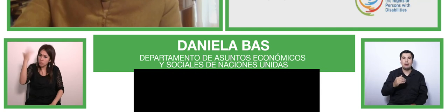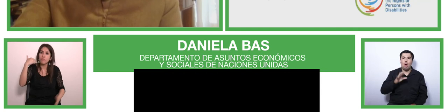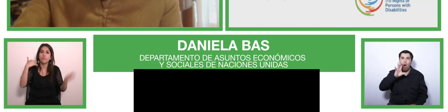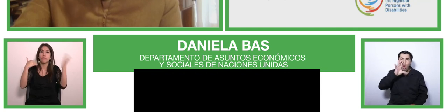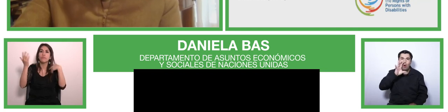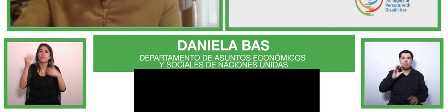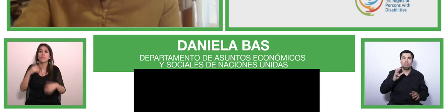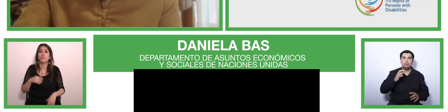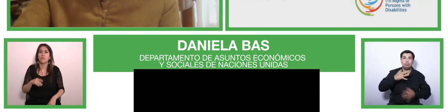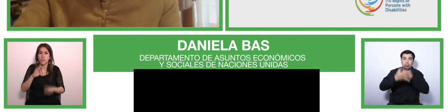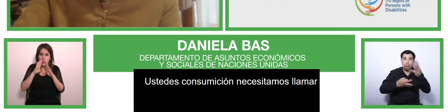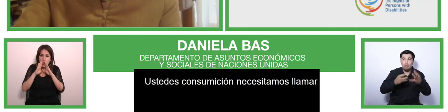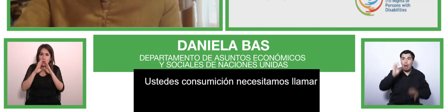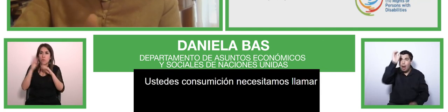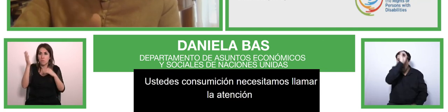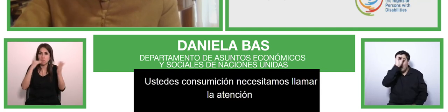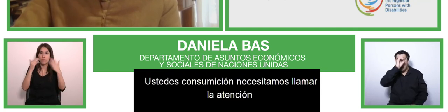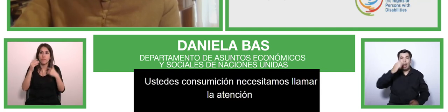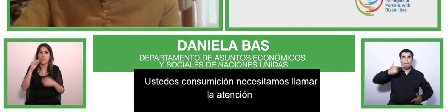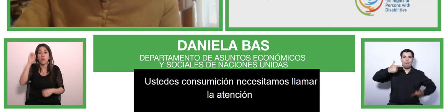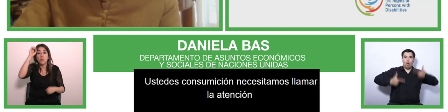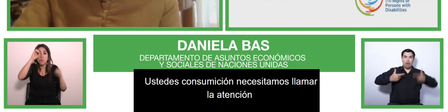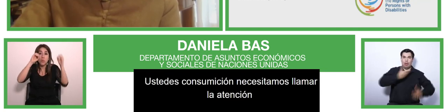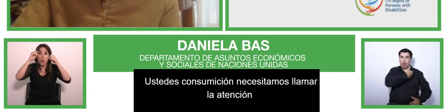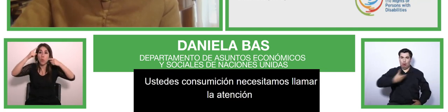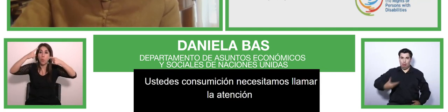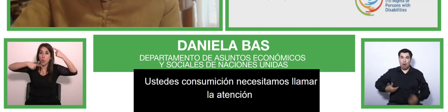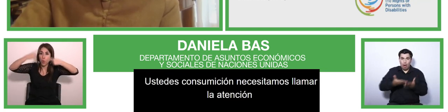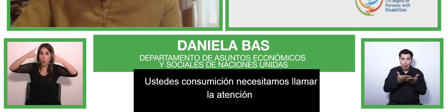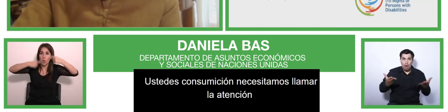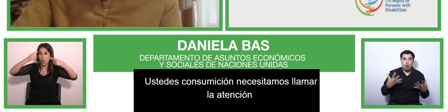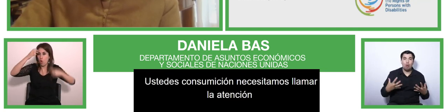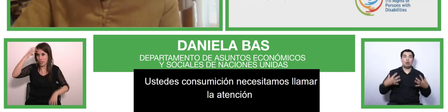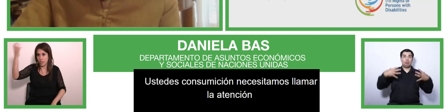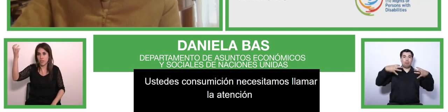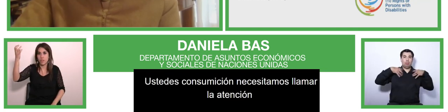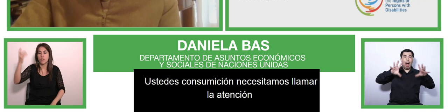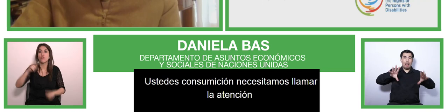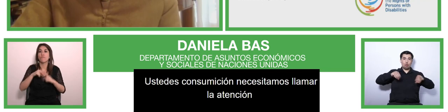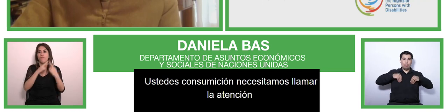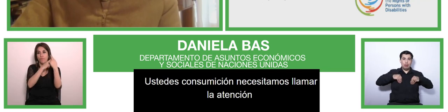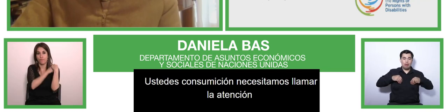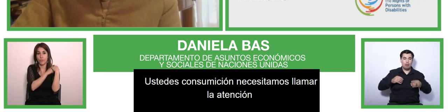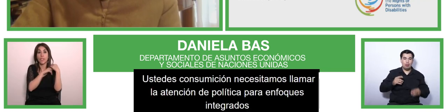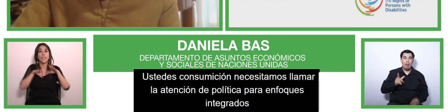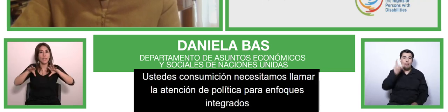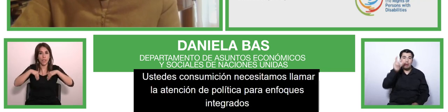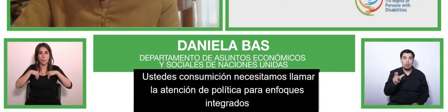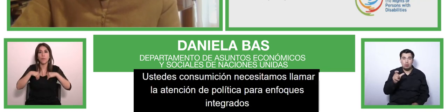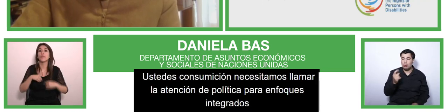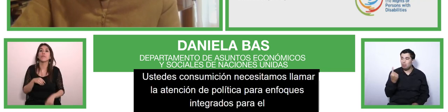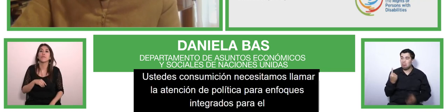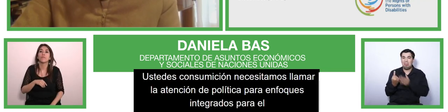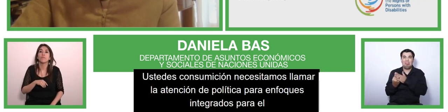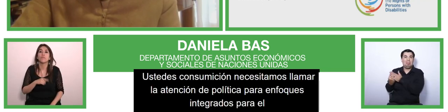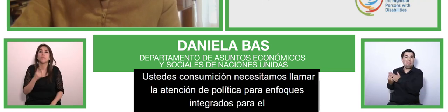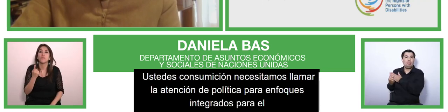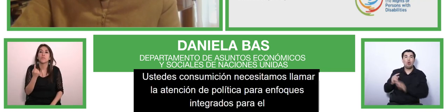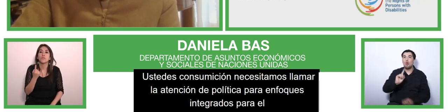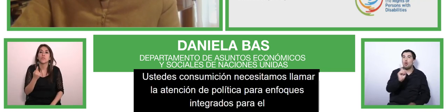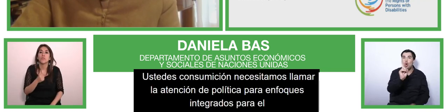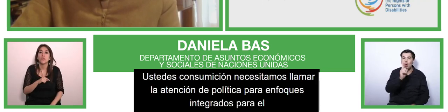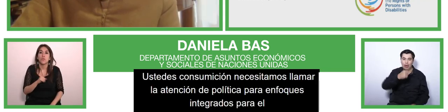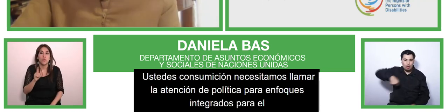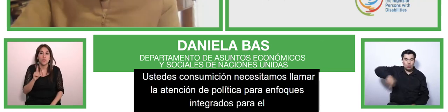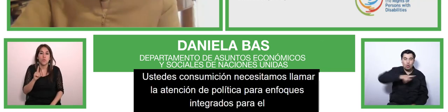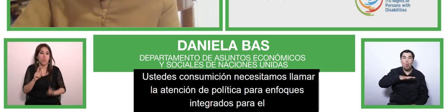that can help ensure that no one is left behind, including women, youth, older persons, persons